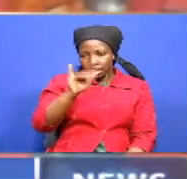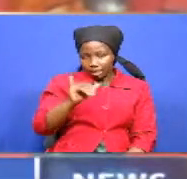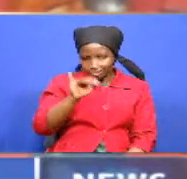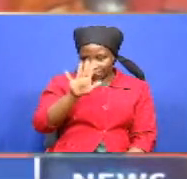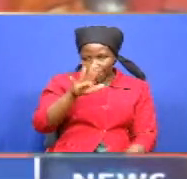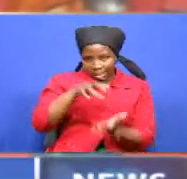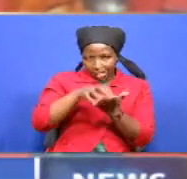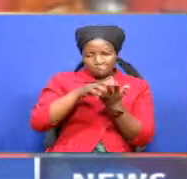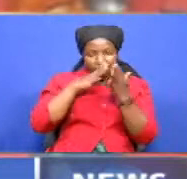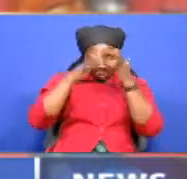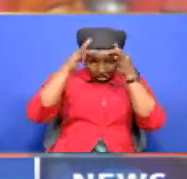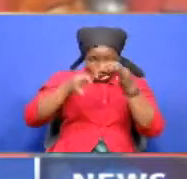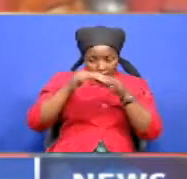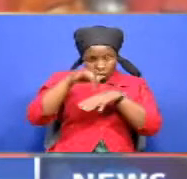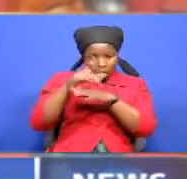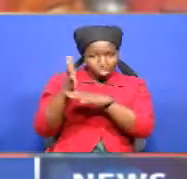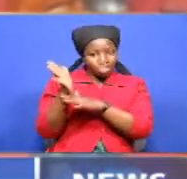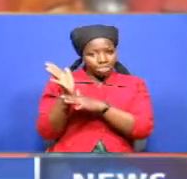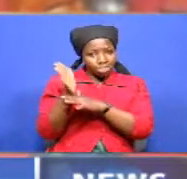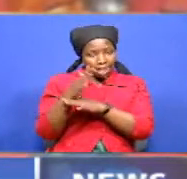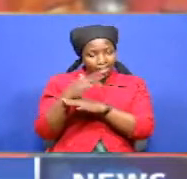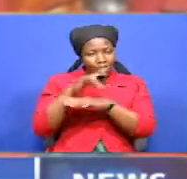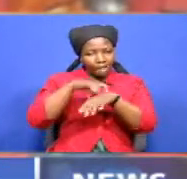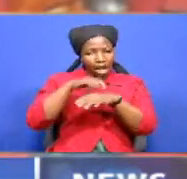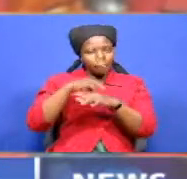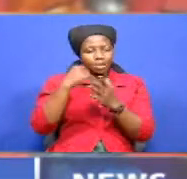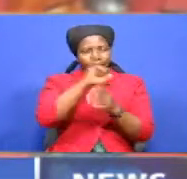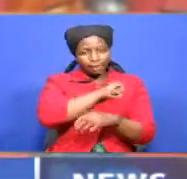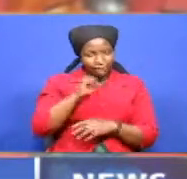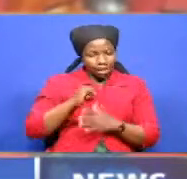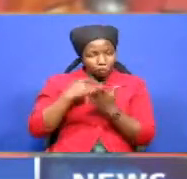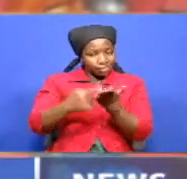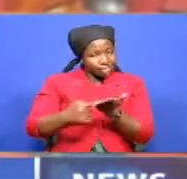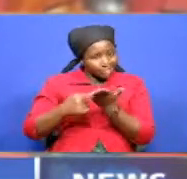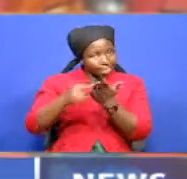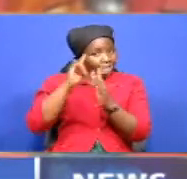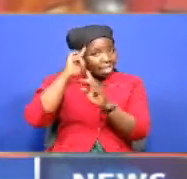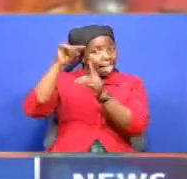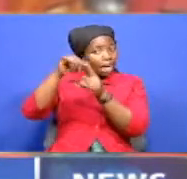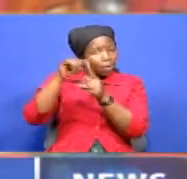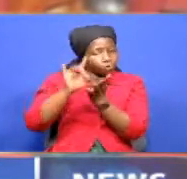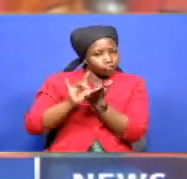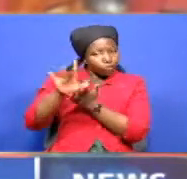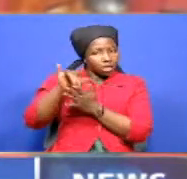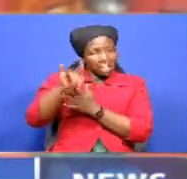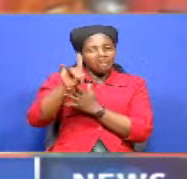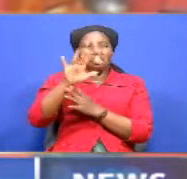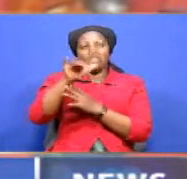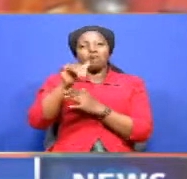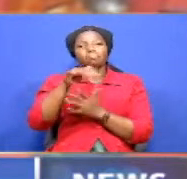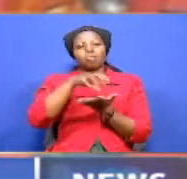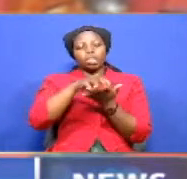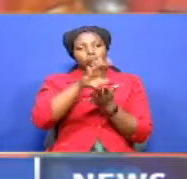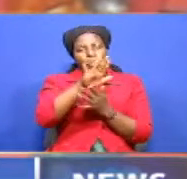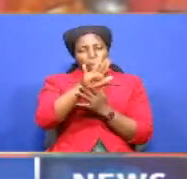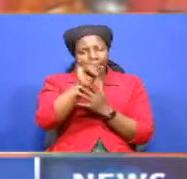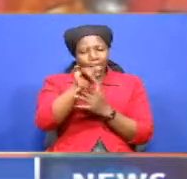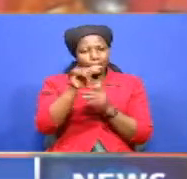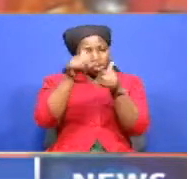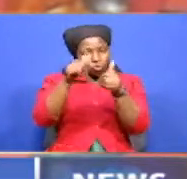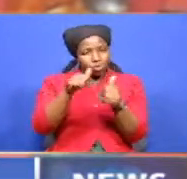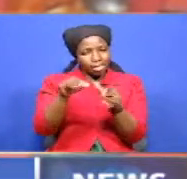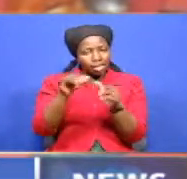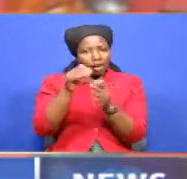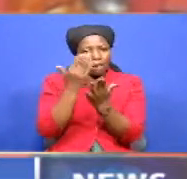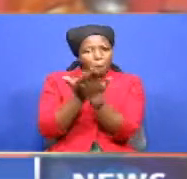Thursday when Senate will debate a motion seeking to oust him from his position. An notice of motion calling for his